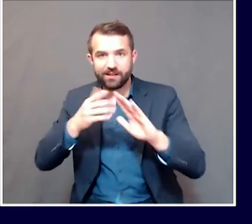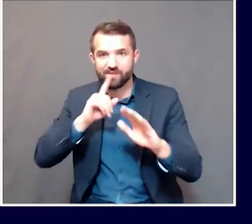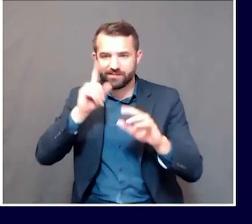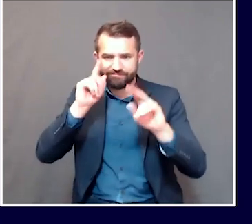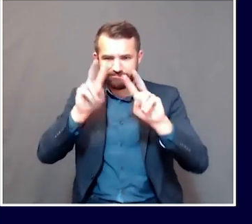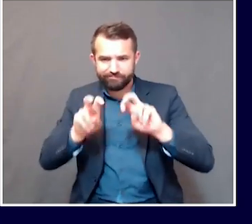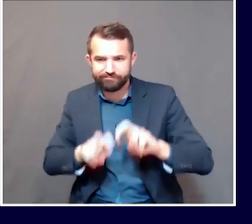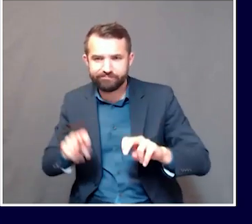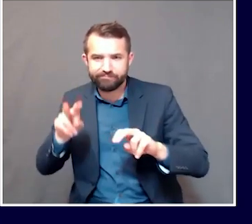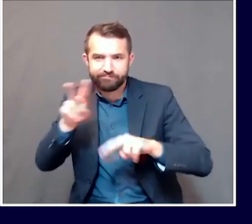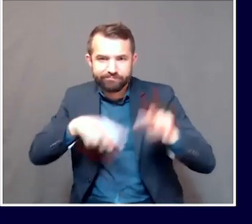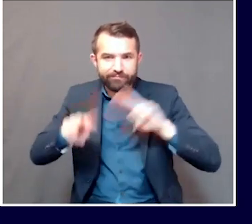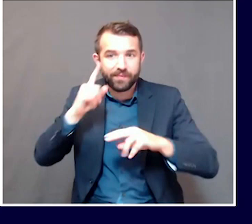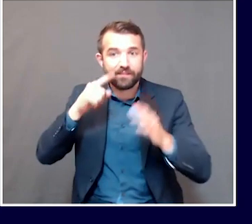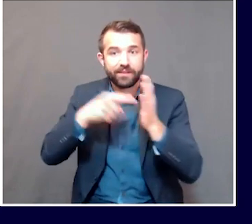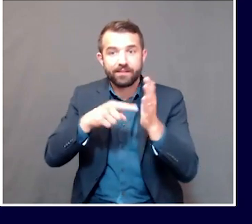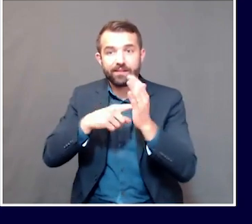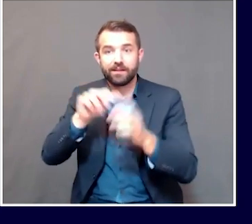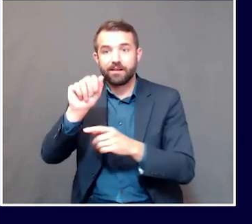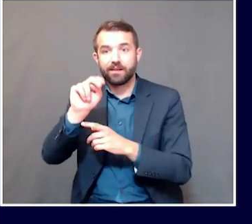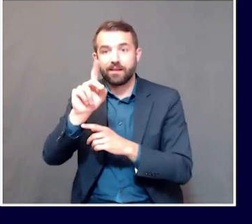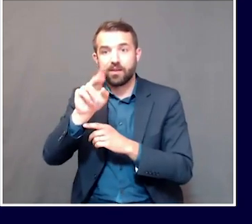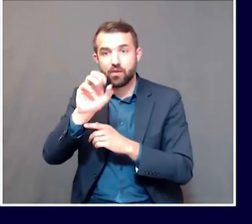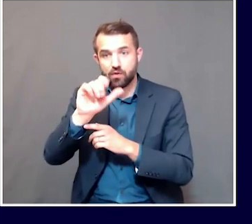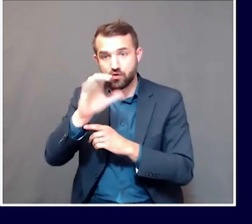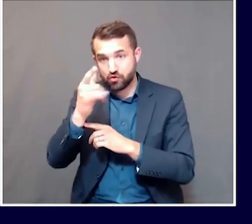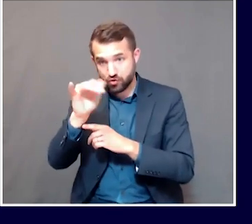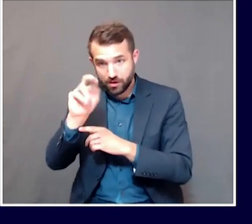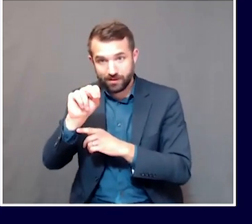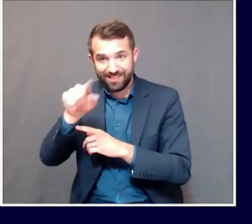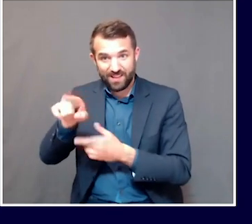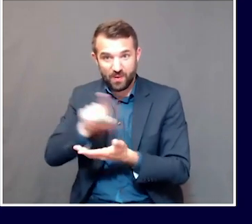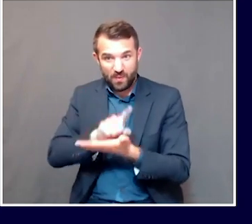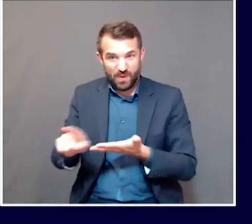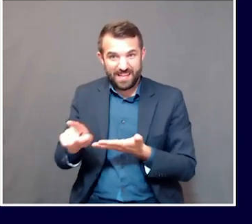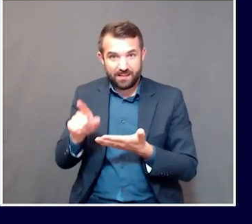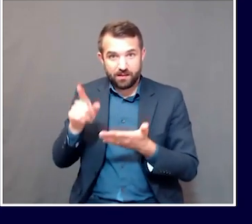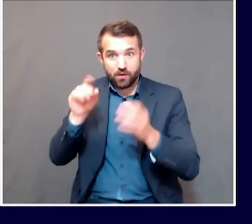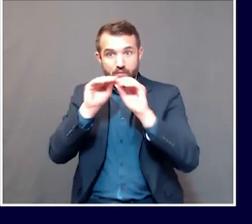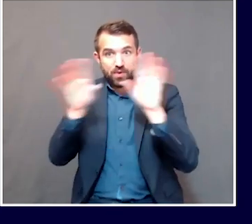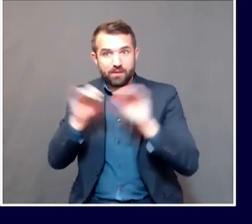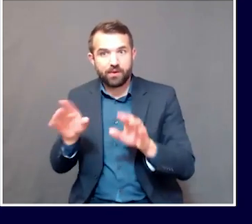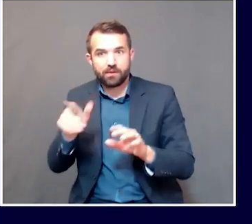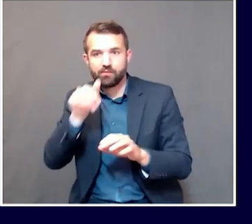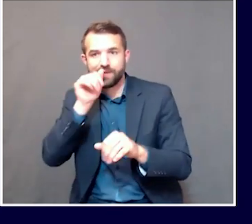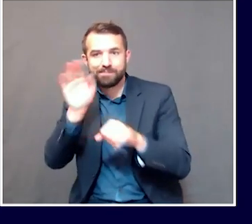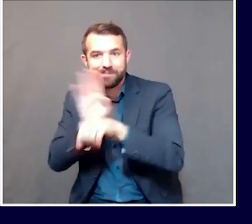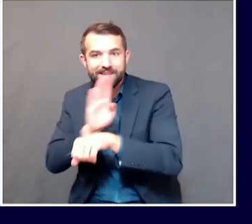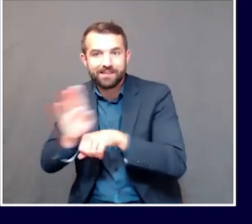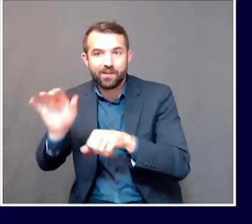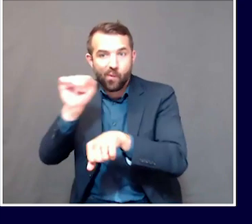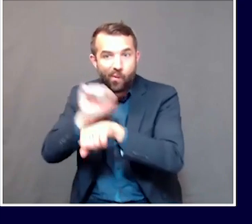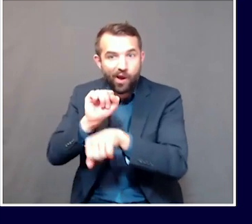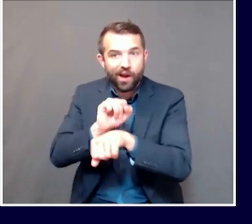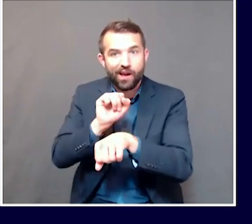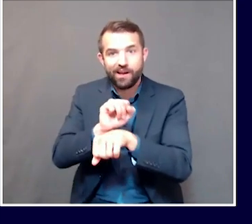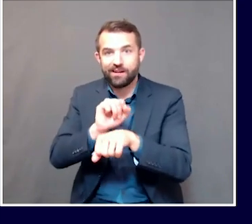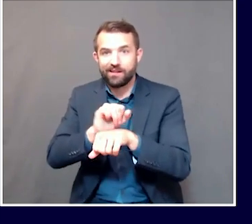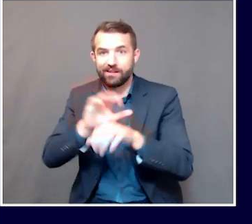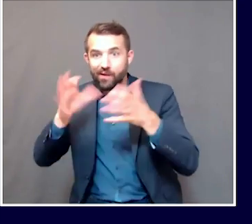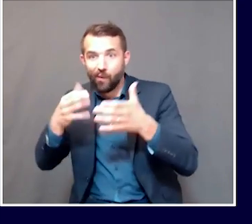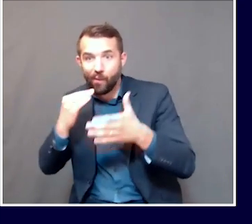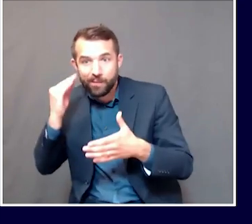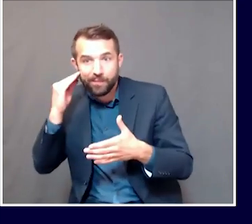in Androscoggin County just this week, outbreaks in the private sector and workplaces and whatnot, and group homes. I mean, we had three